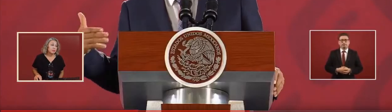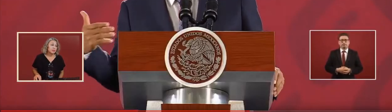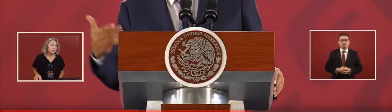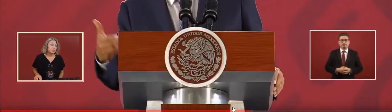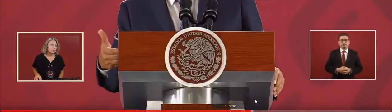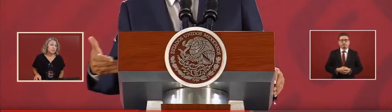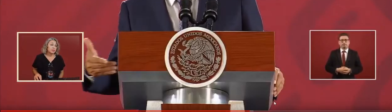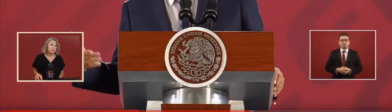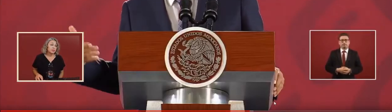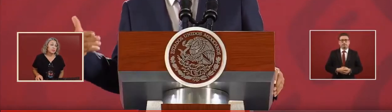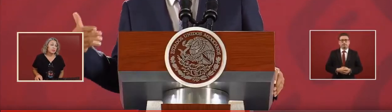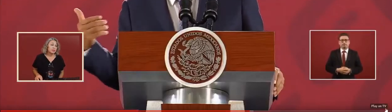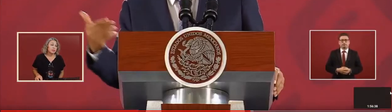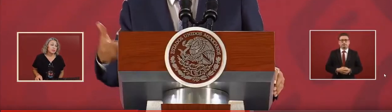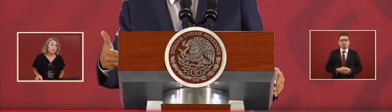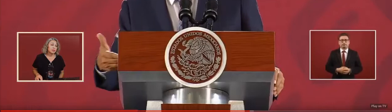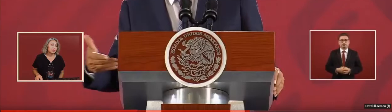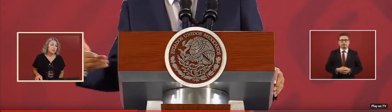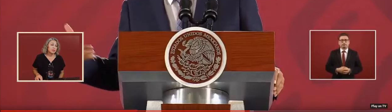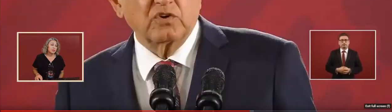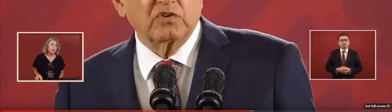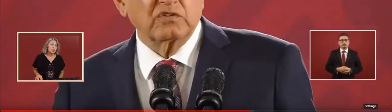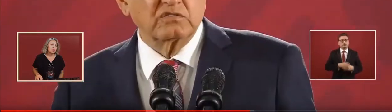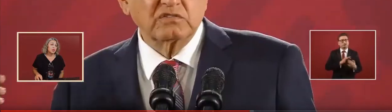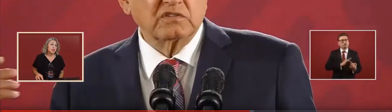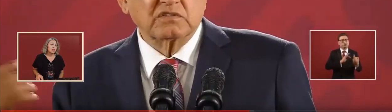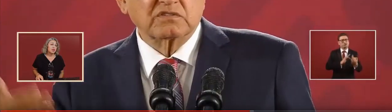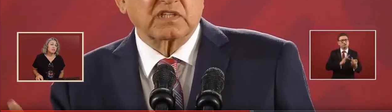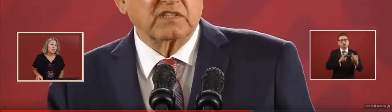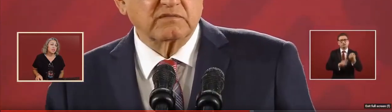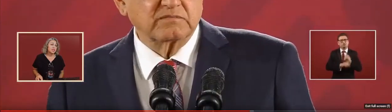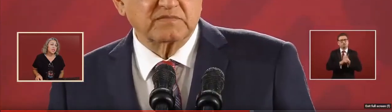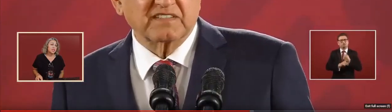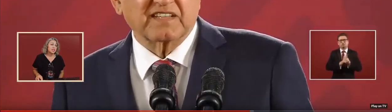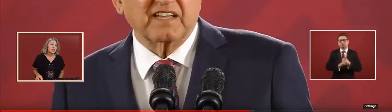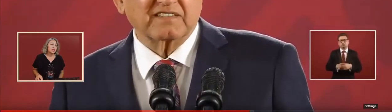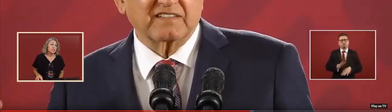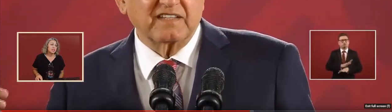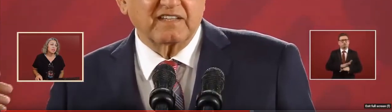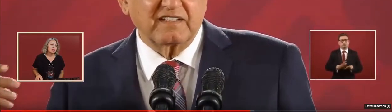Without confrontation, without